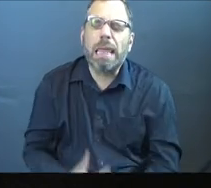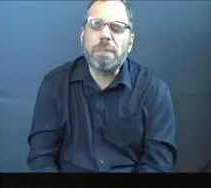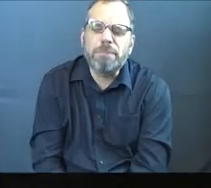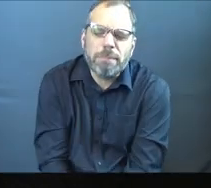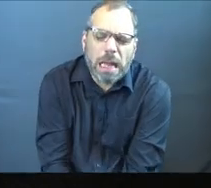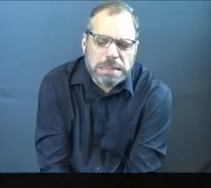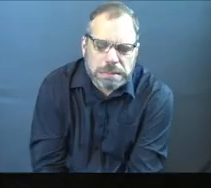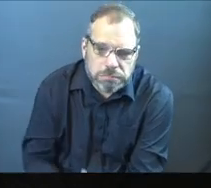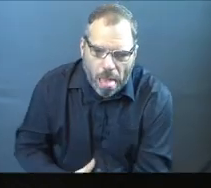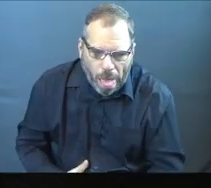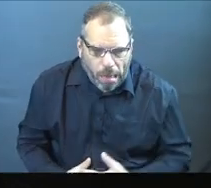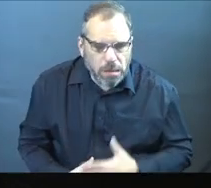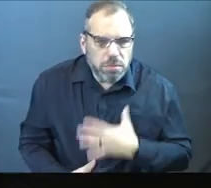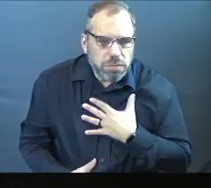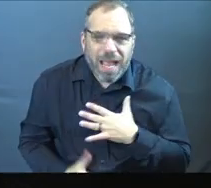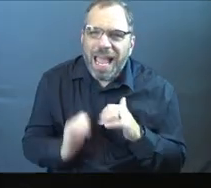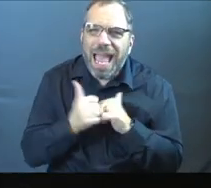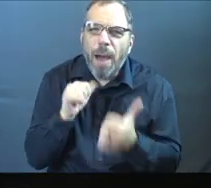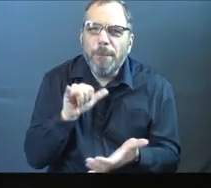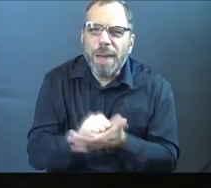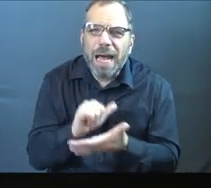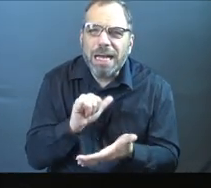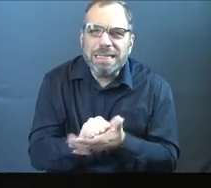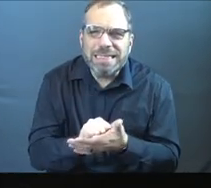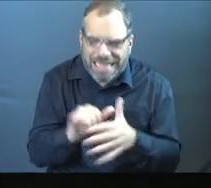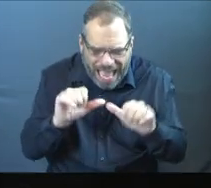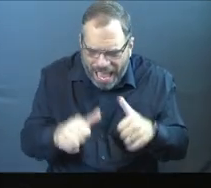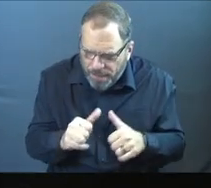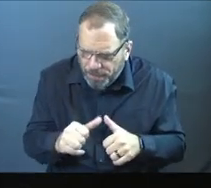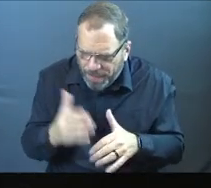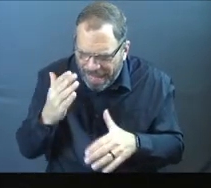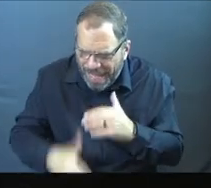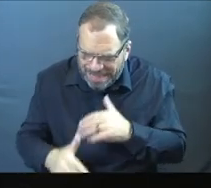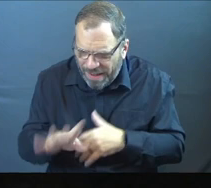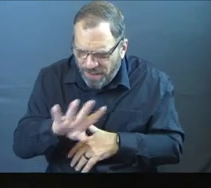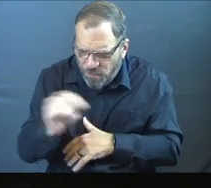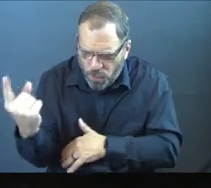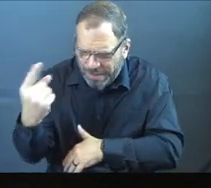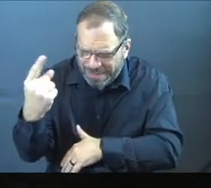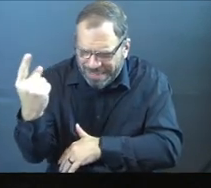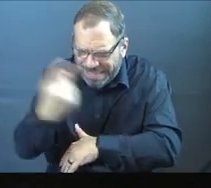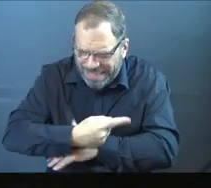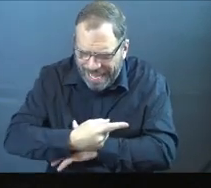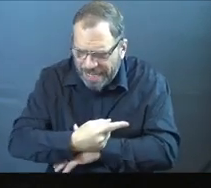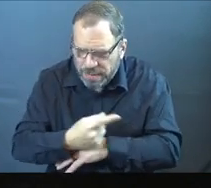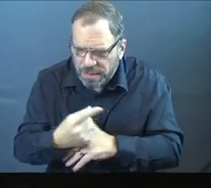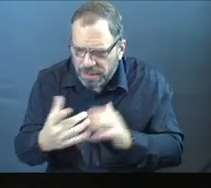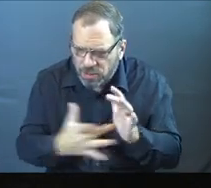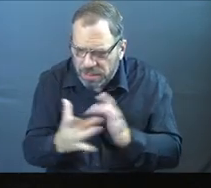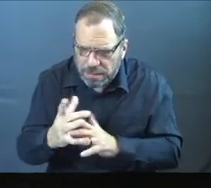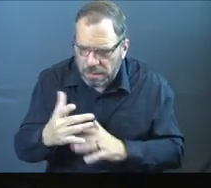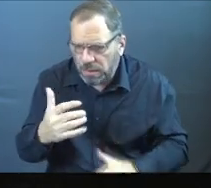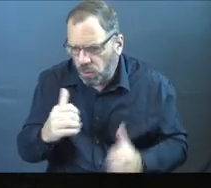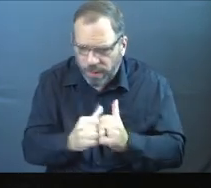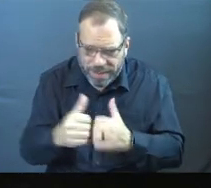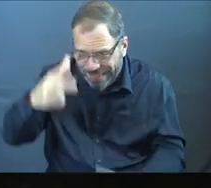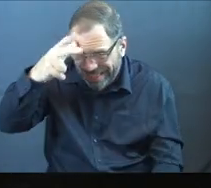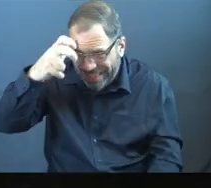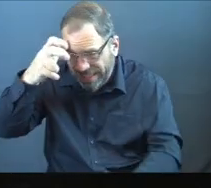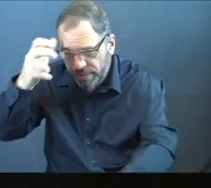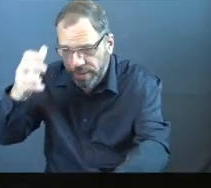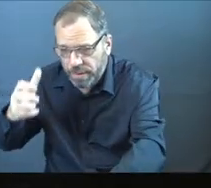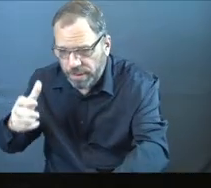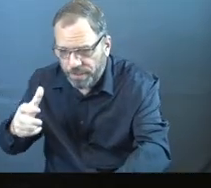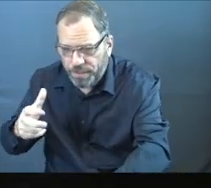right? It's like, how is that even possible? Lord, it says at the end, in the end of this whole section where Jesus is going back and forth with Satan, right?